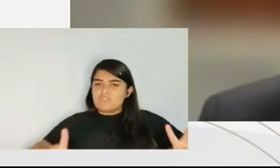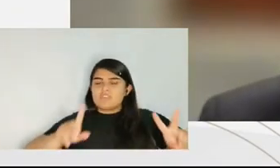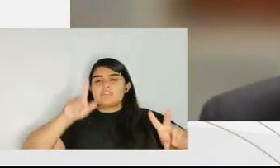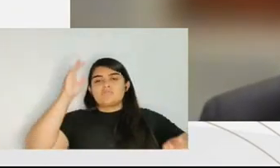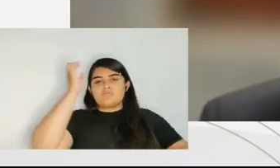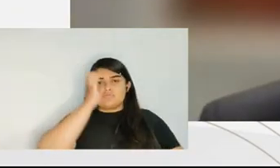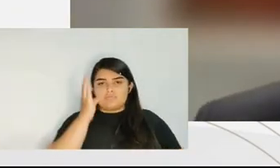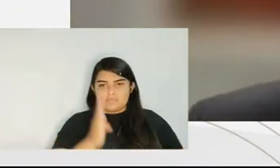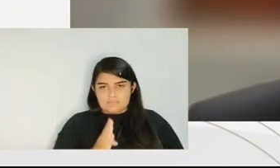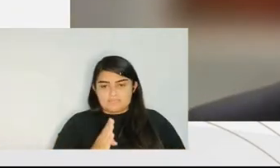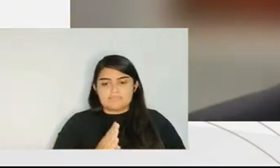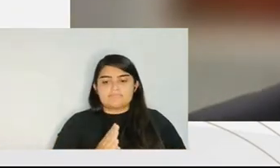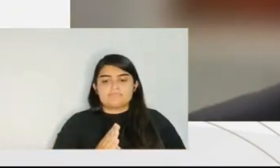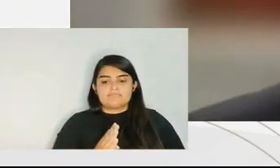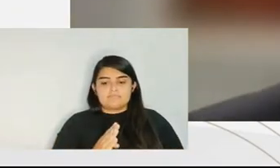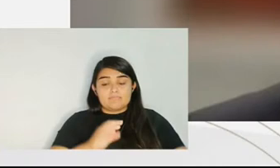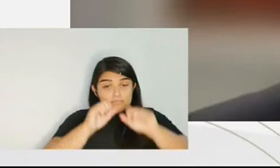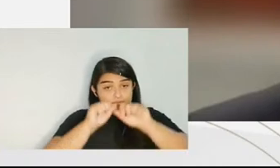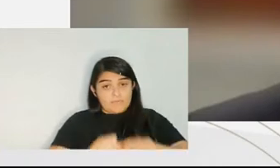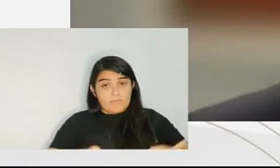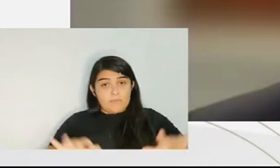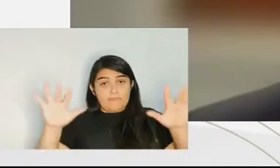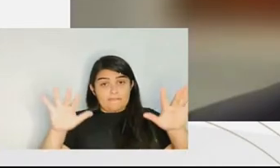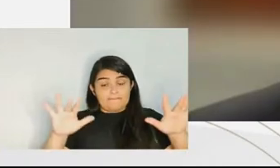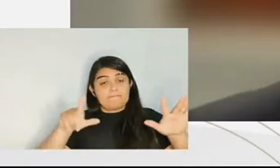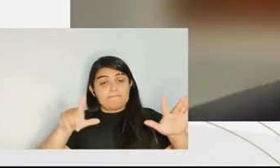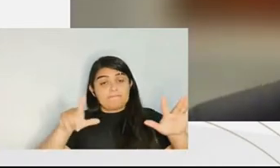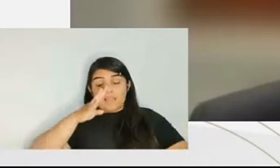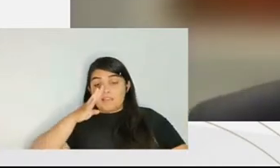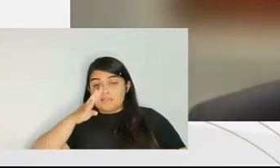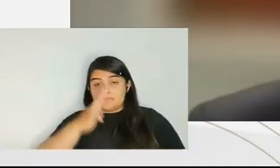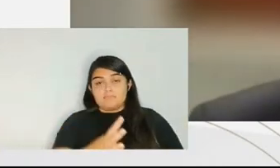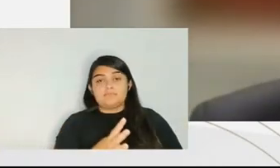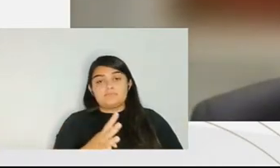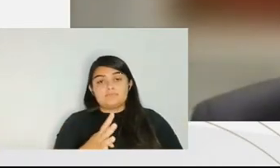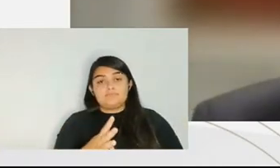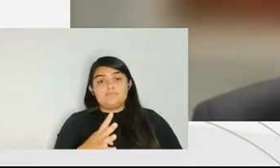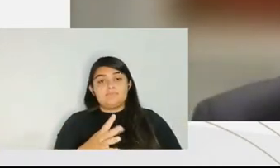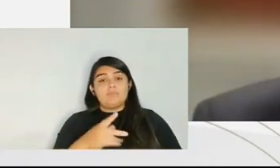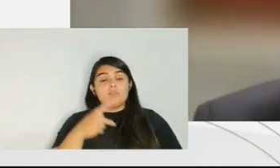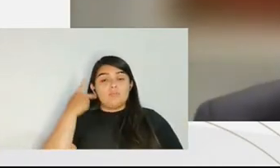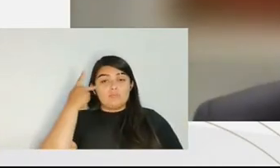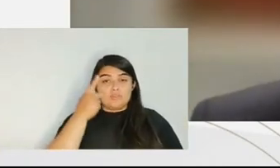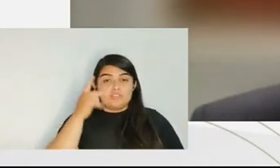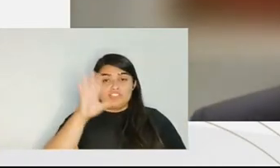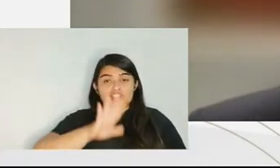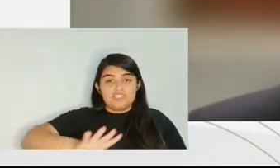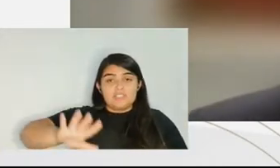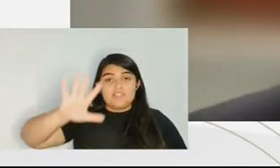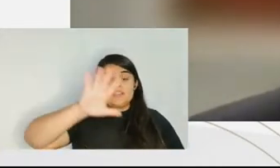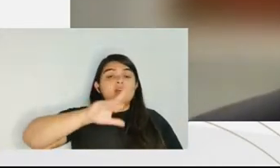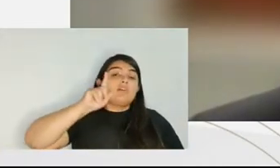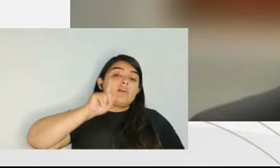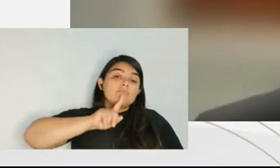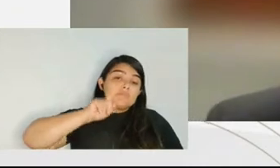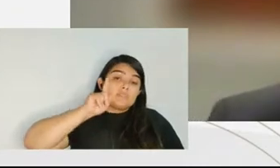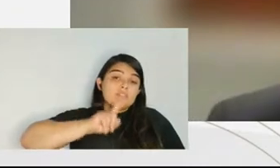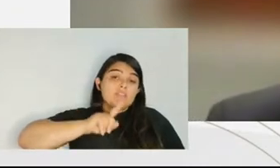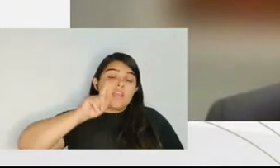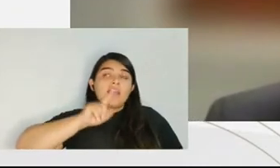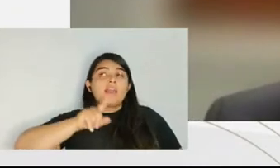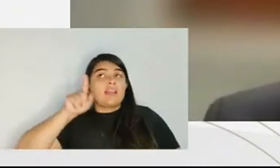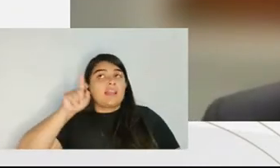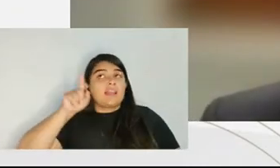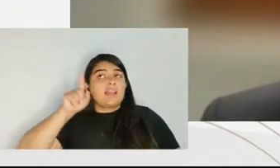different from the Brazilian system. When it talks about defendants.